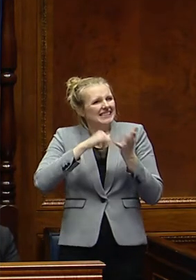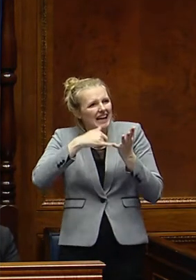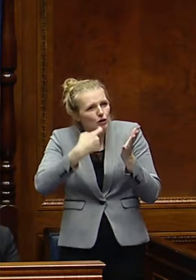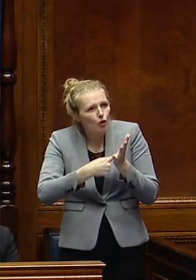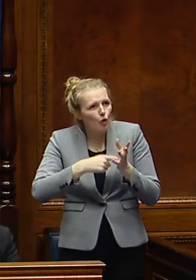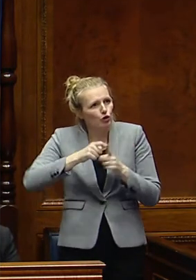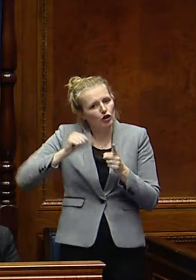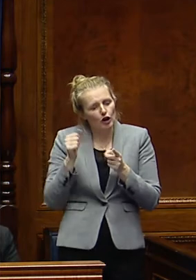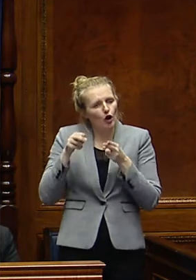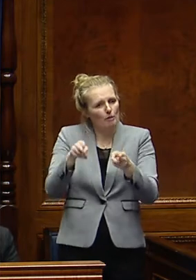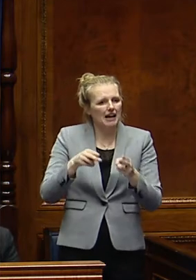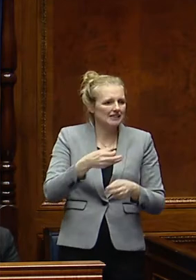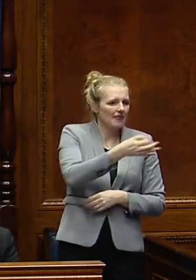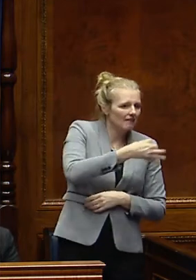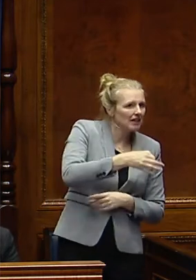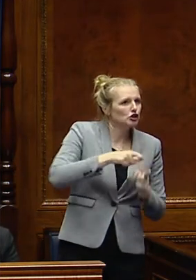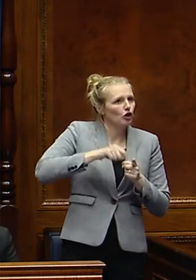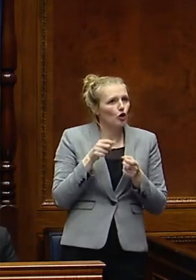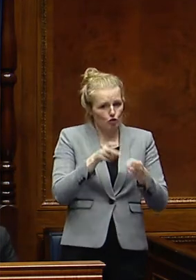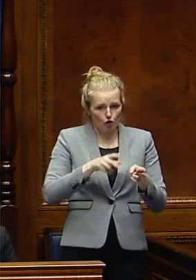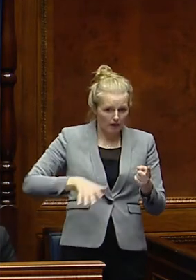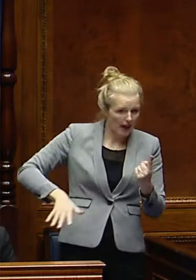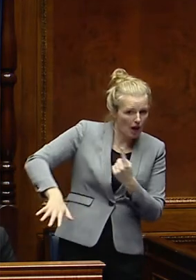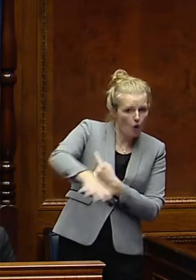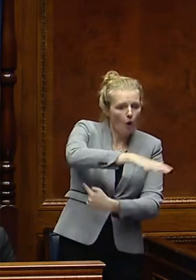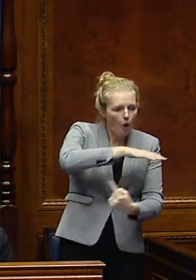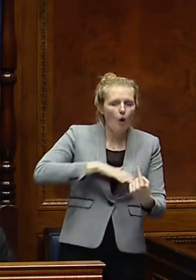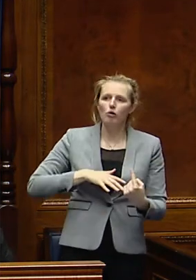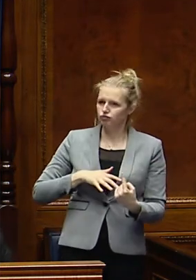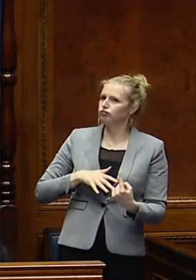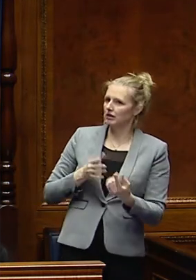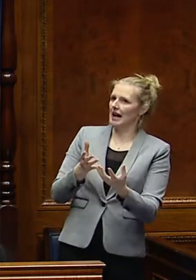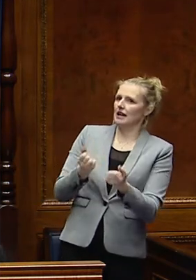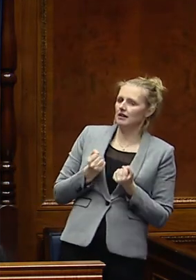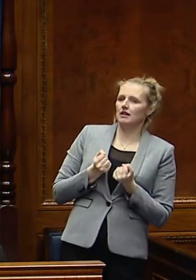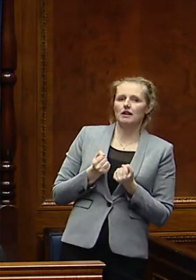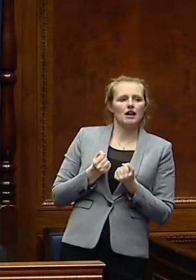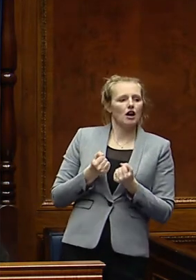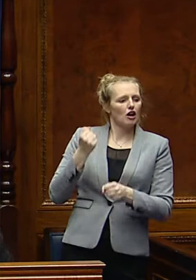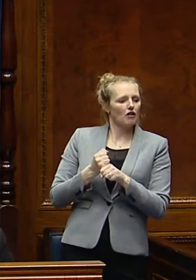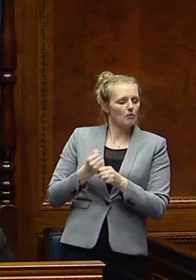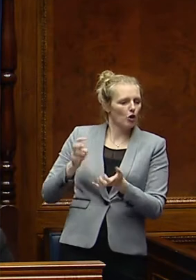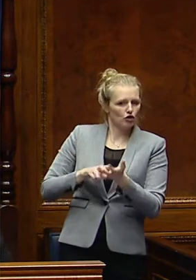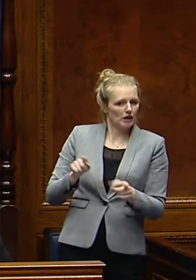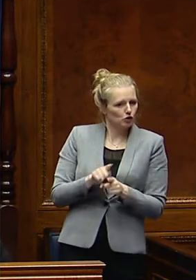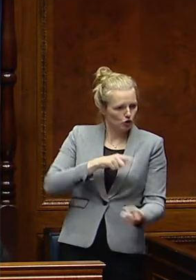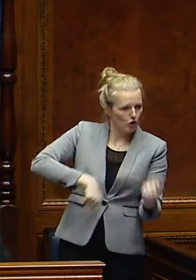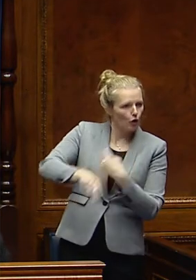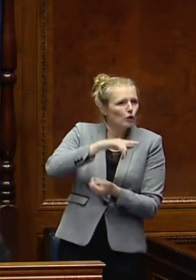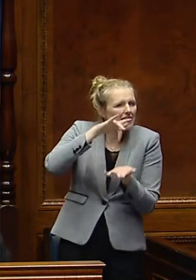Pass and the village of Donegal Road see the benefit of major government contracts and it simply is not